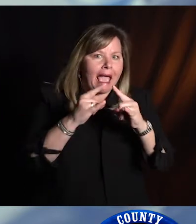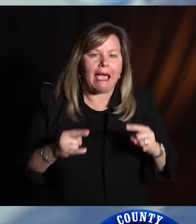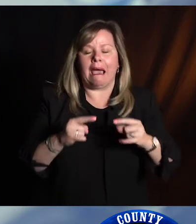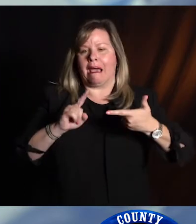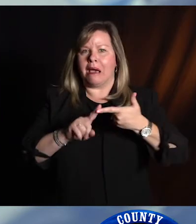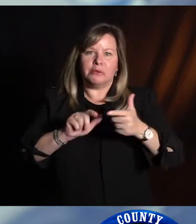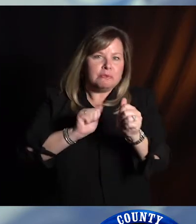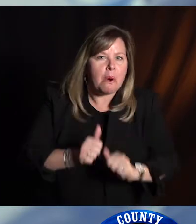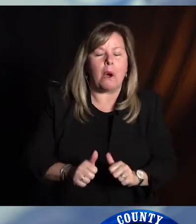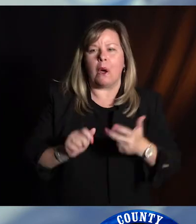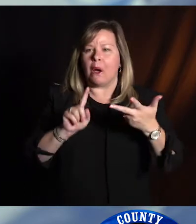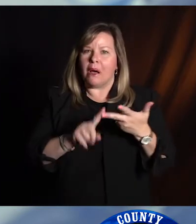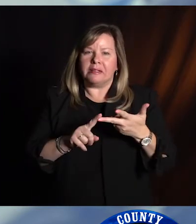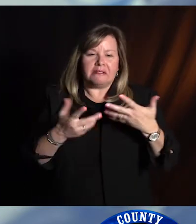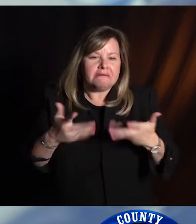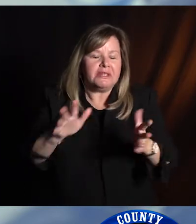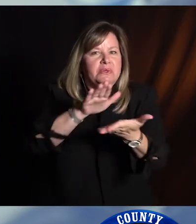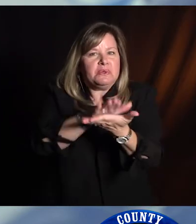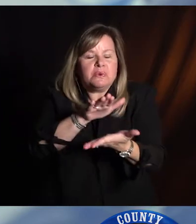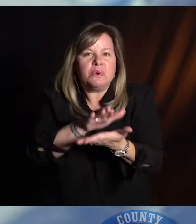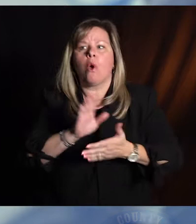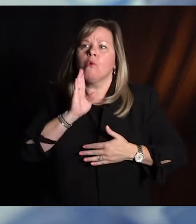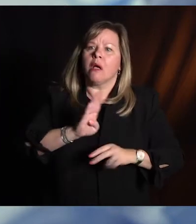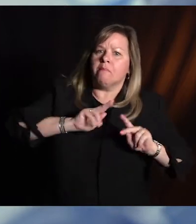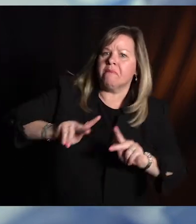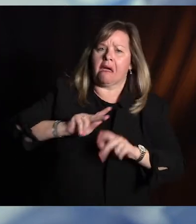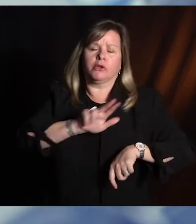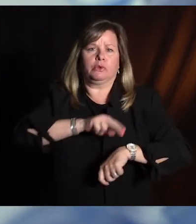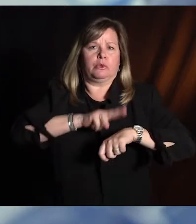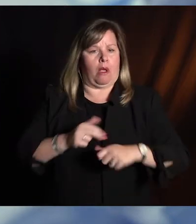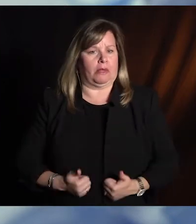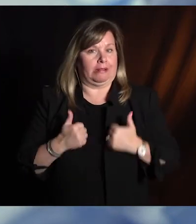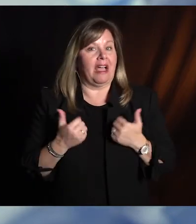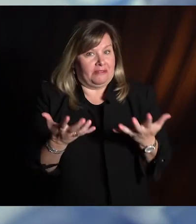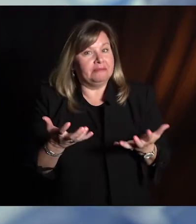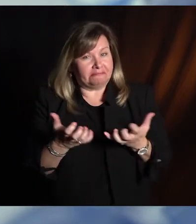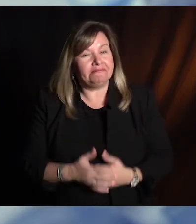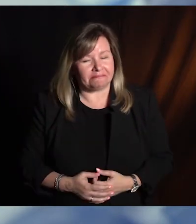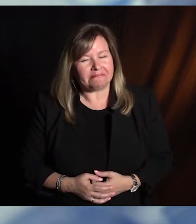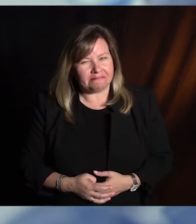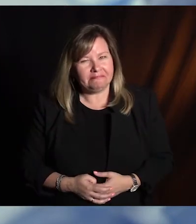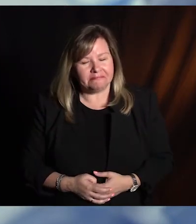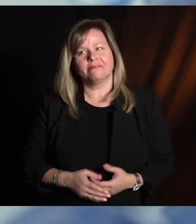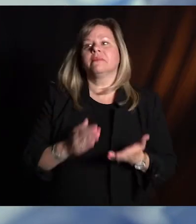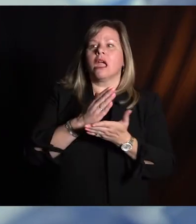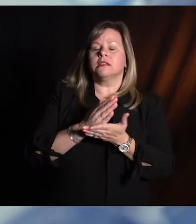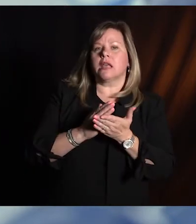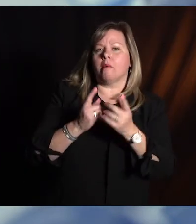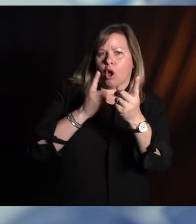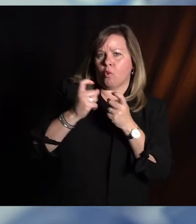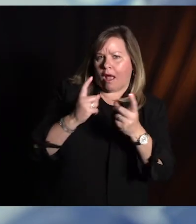finishing the school year. Getting vaccines is going to help them do that. So some questions that we